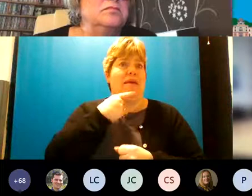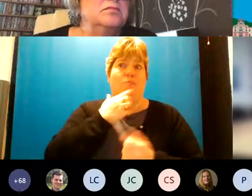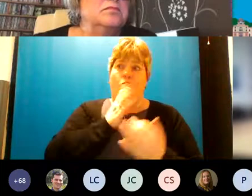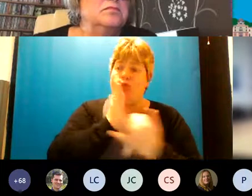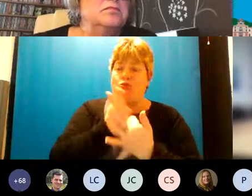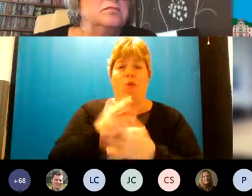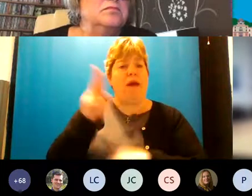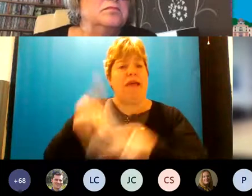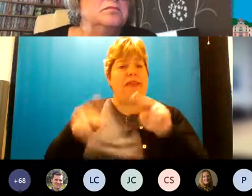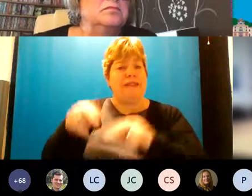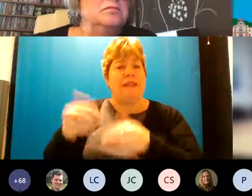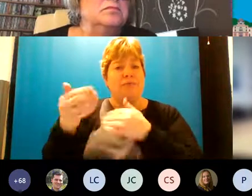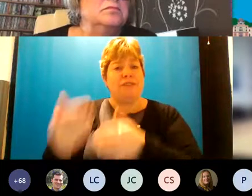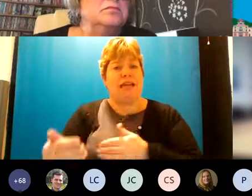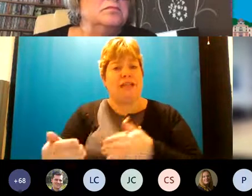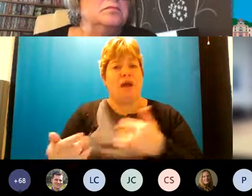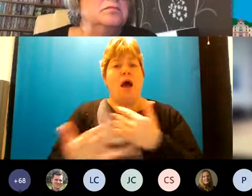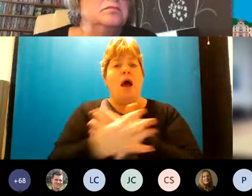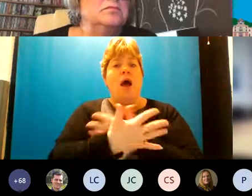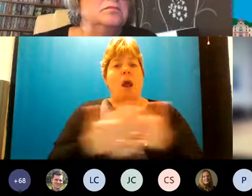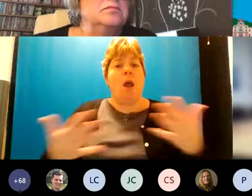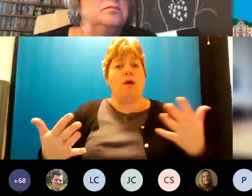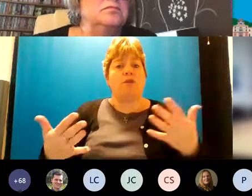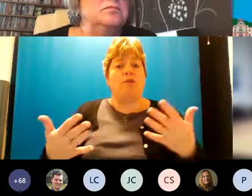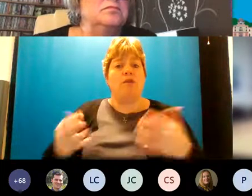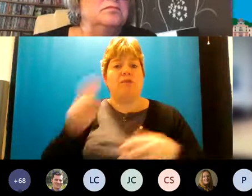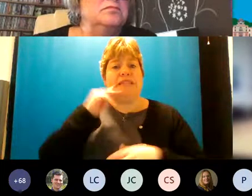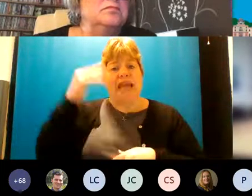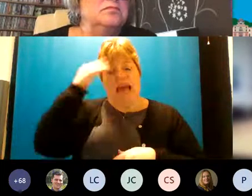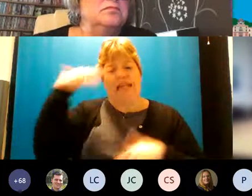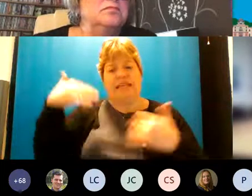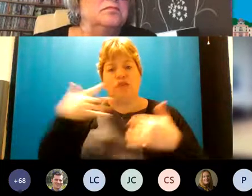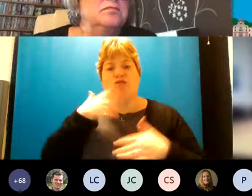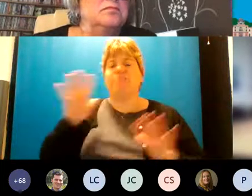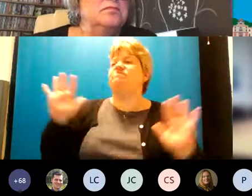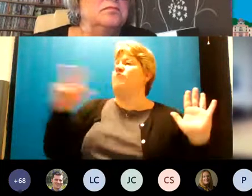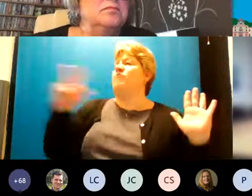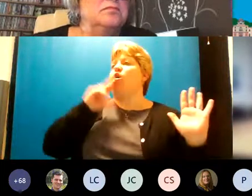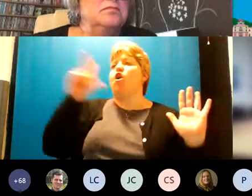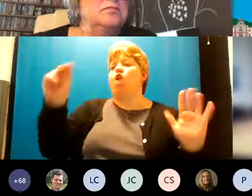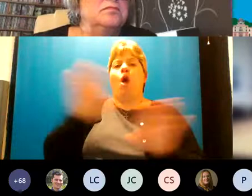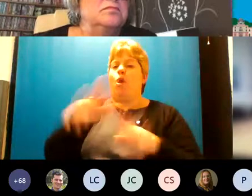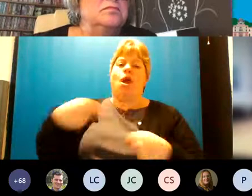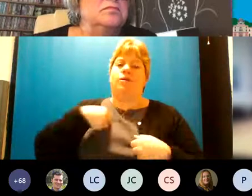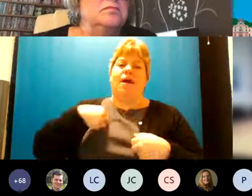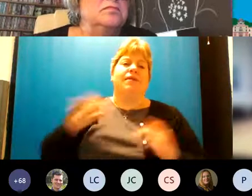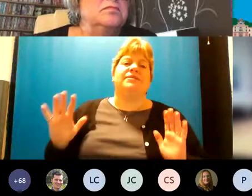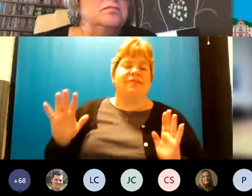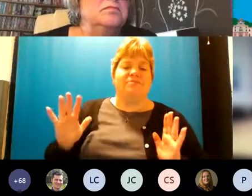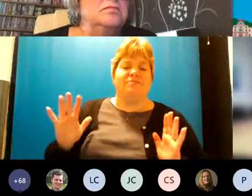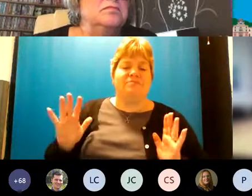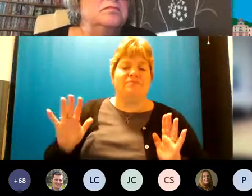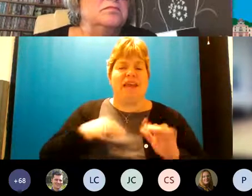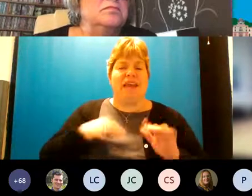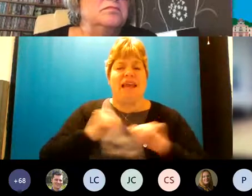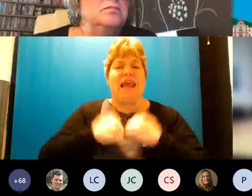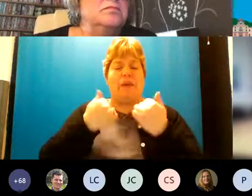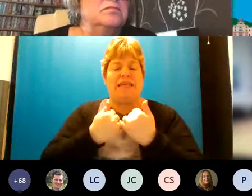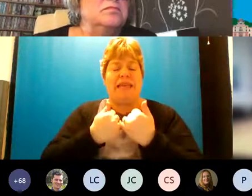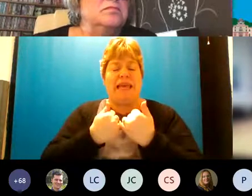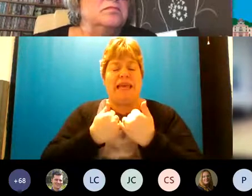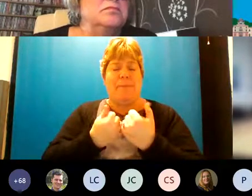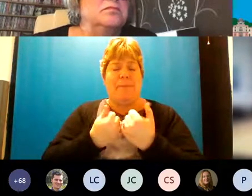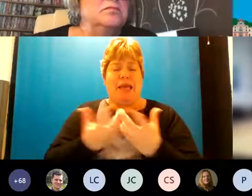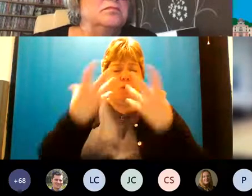stage with a lot of them they see the head injury and say no it's not us and our team is being swallowed up